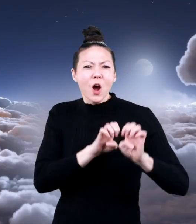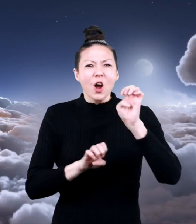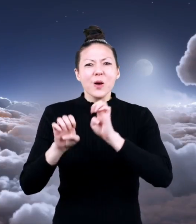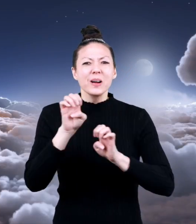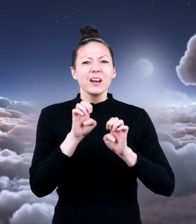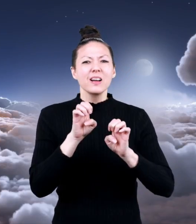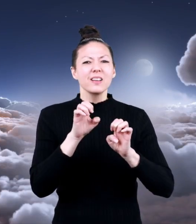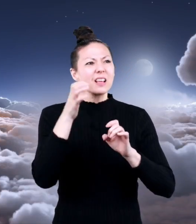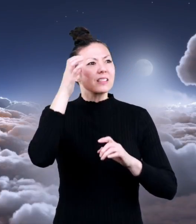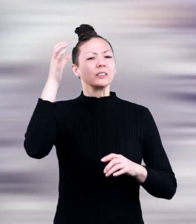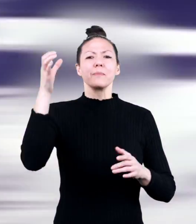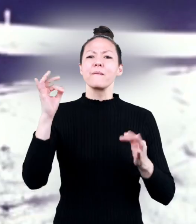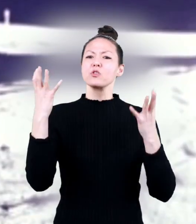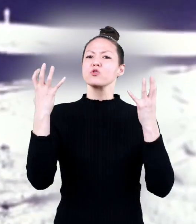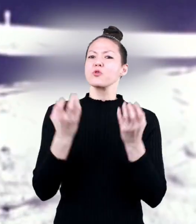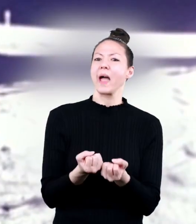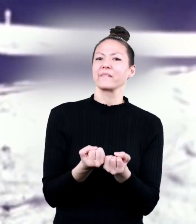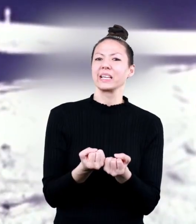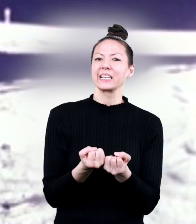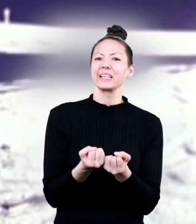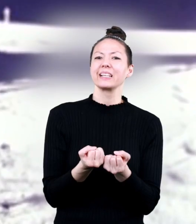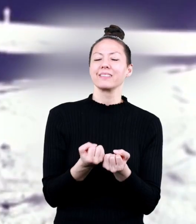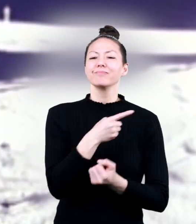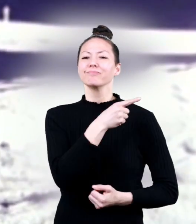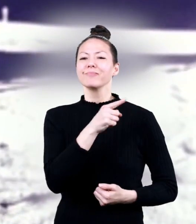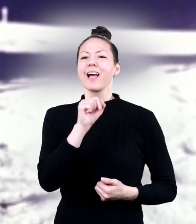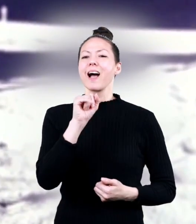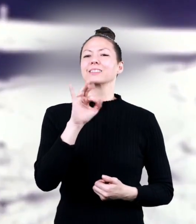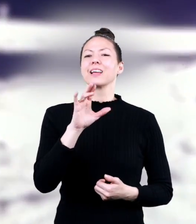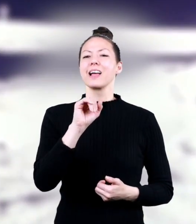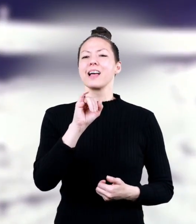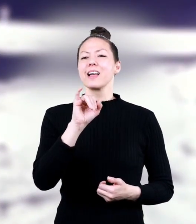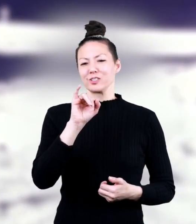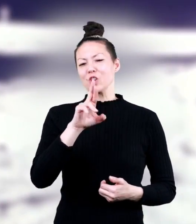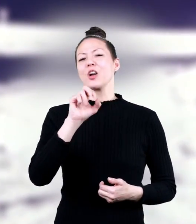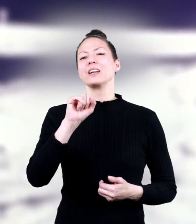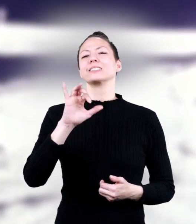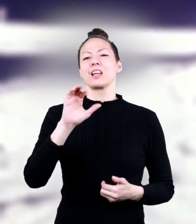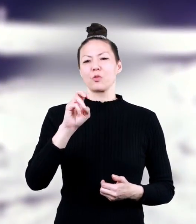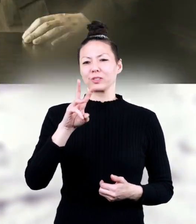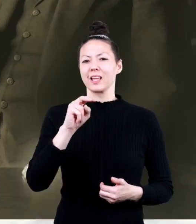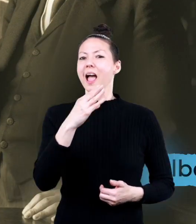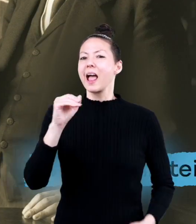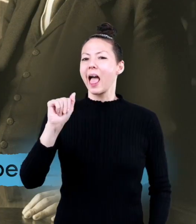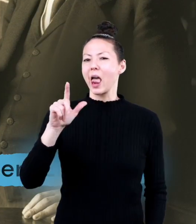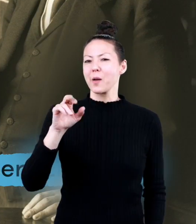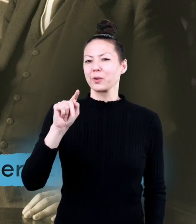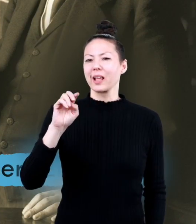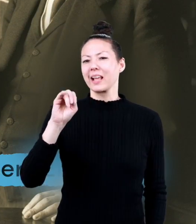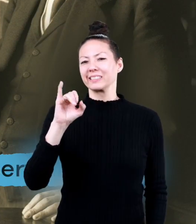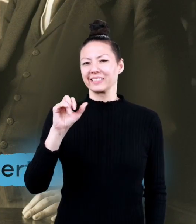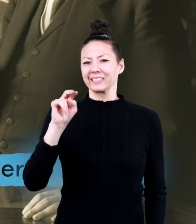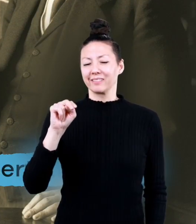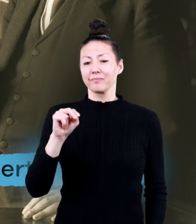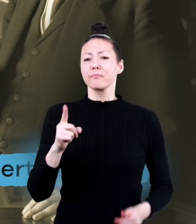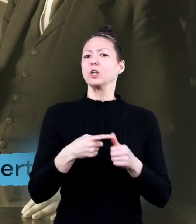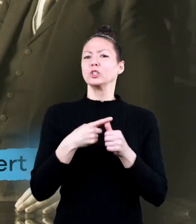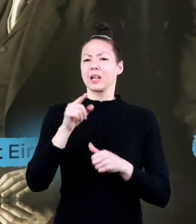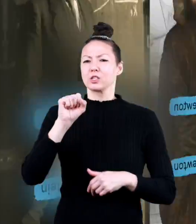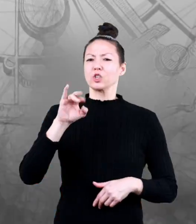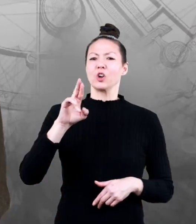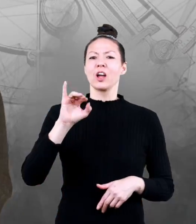researched, and experimented with the concept of gravity, Sir Isaac Newton and Albert Einstein.